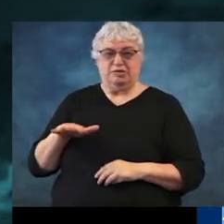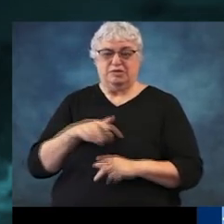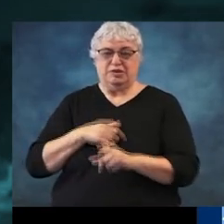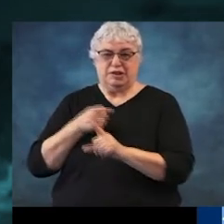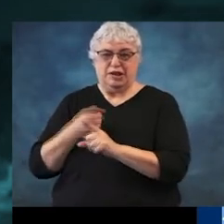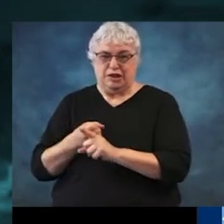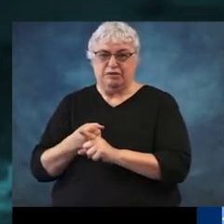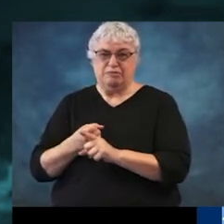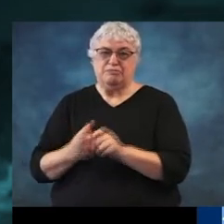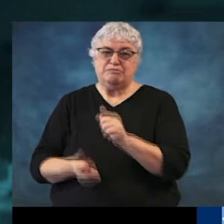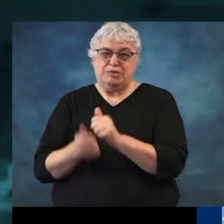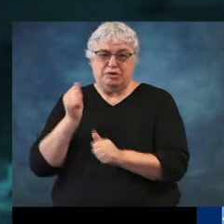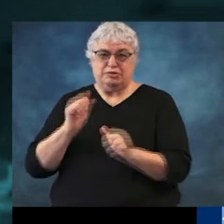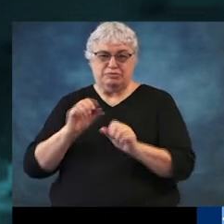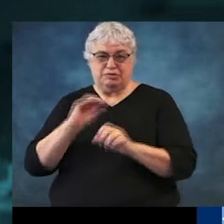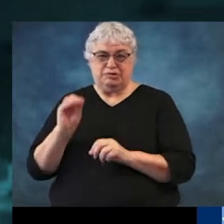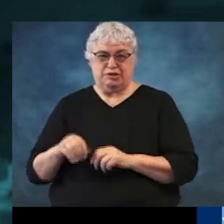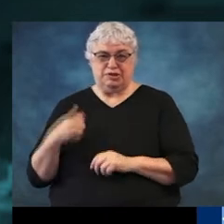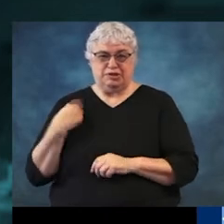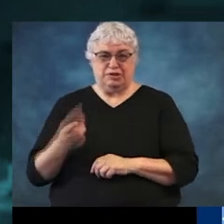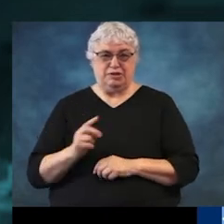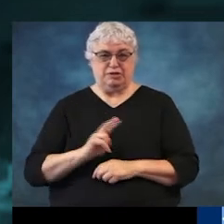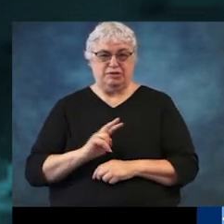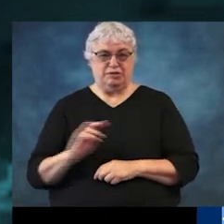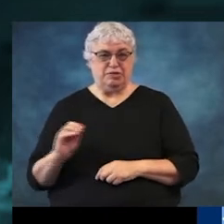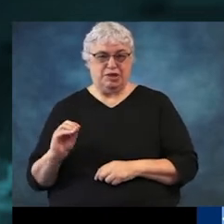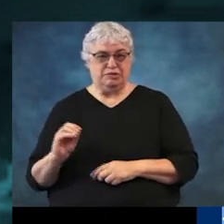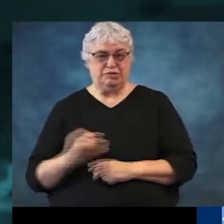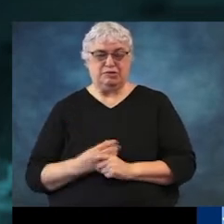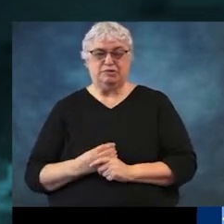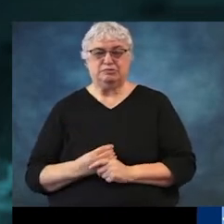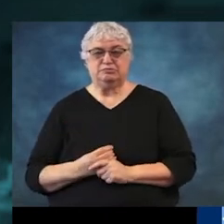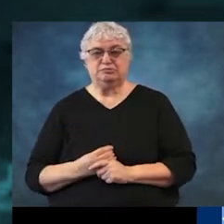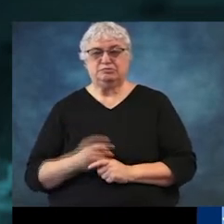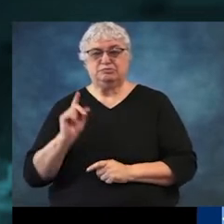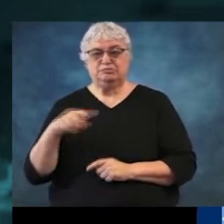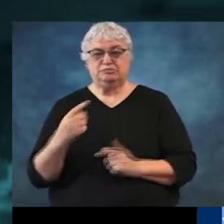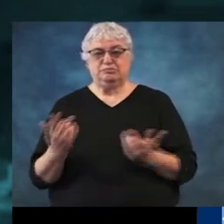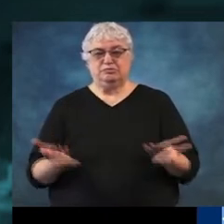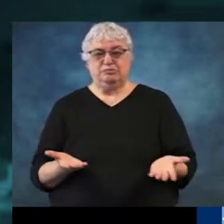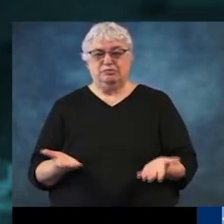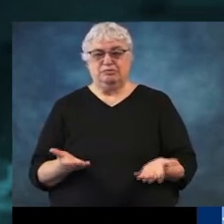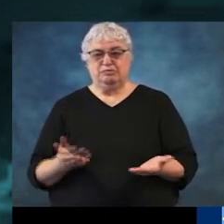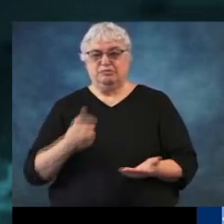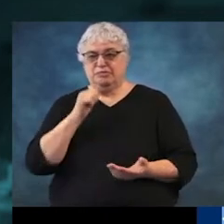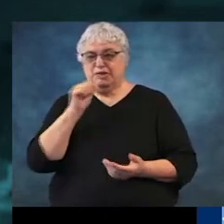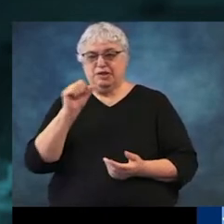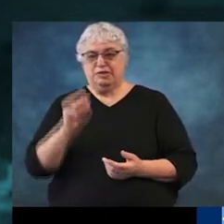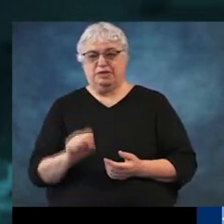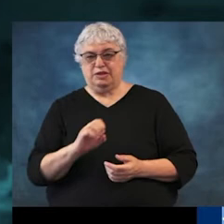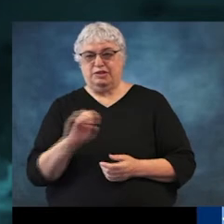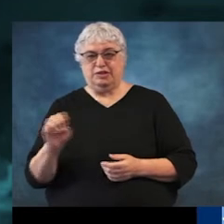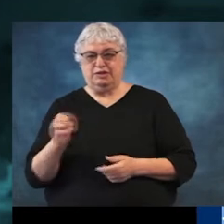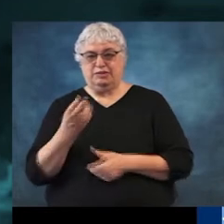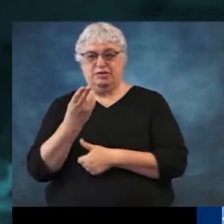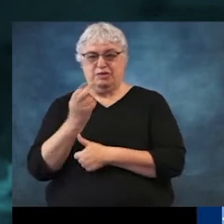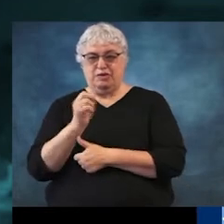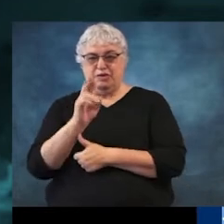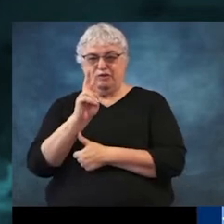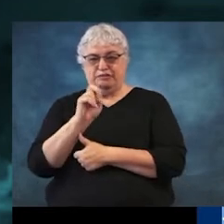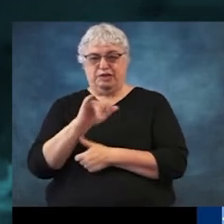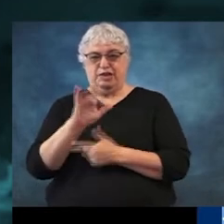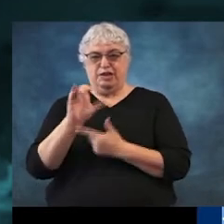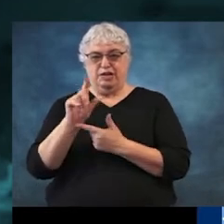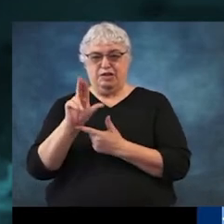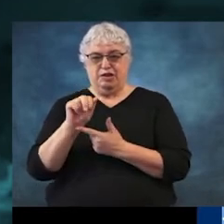impacted significantly since about 2000. The only storm here not in southeast Texas, Harvey, southeast Texas,